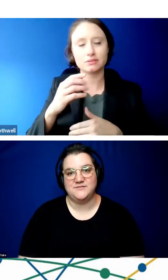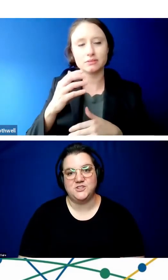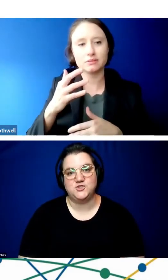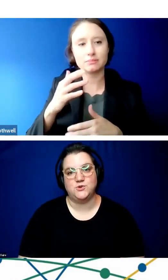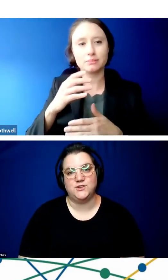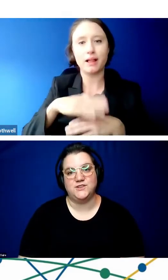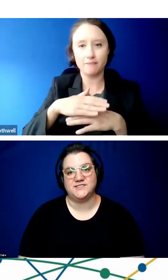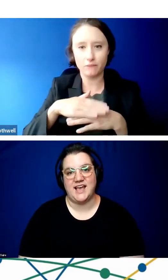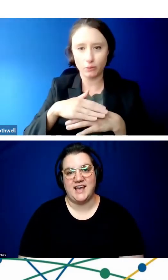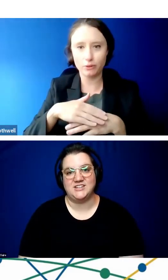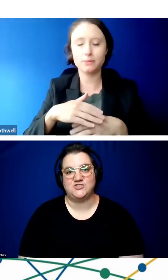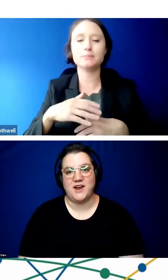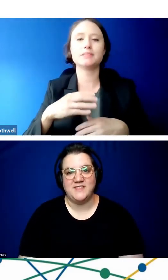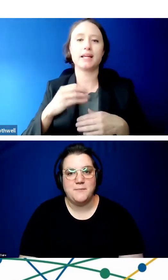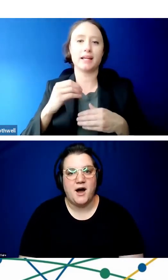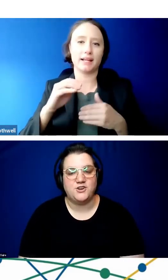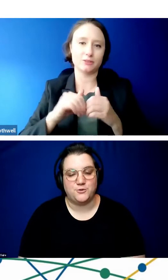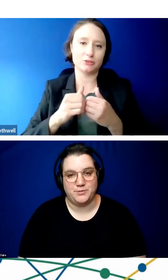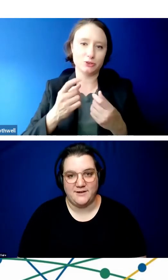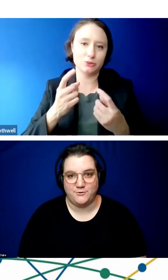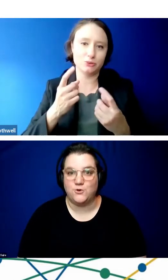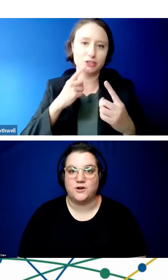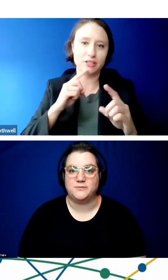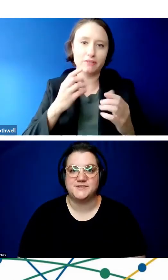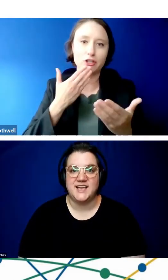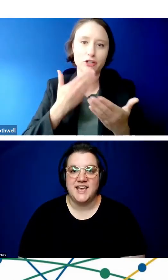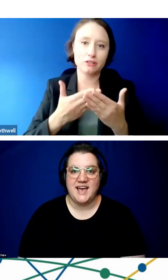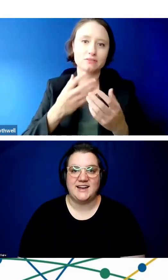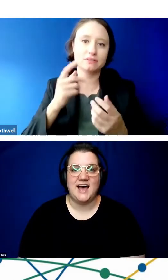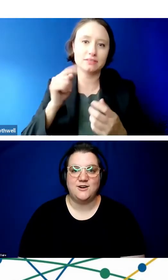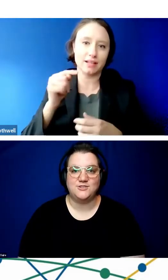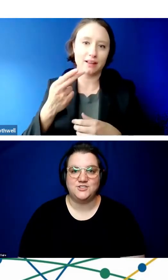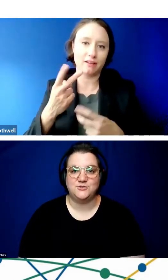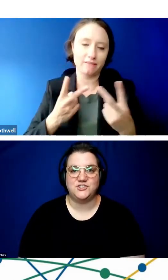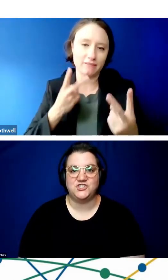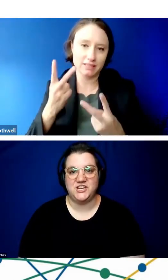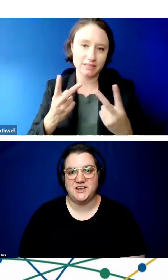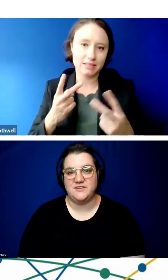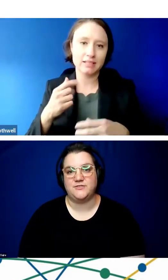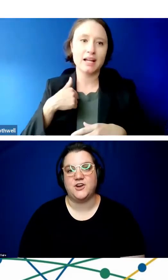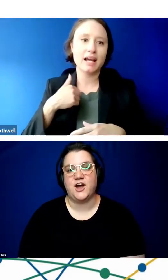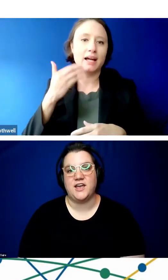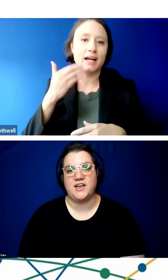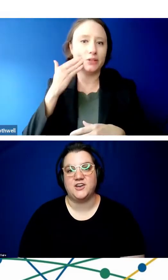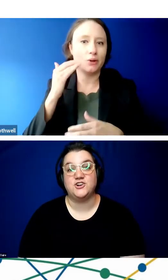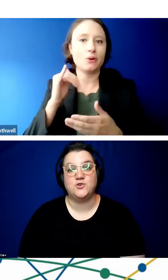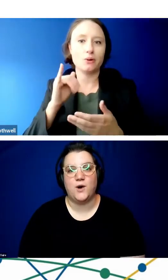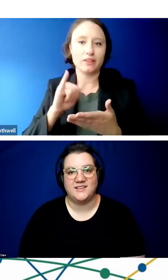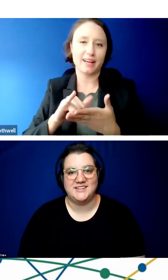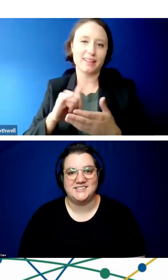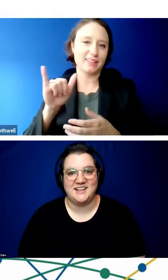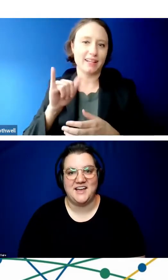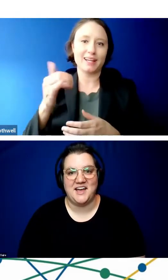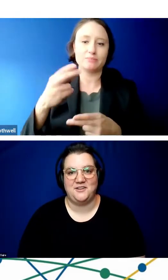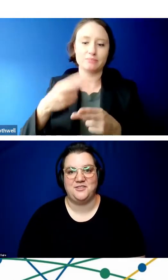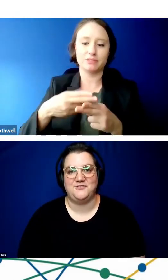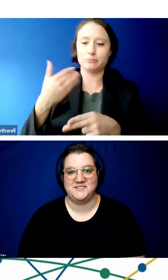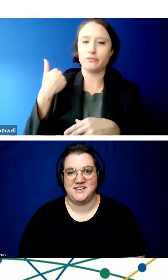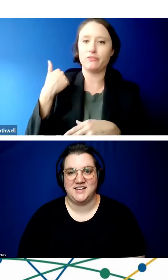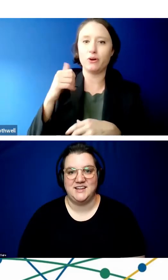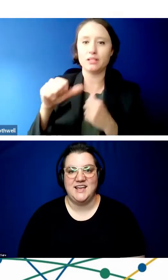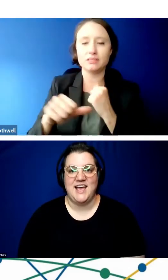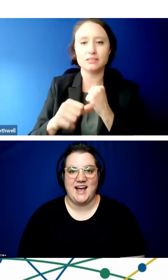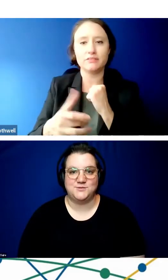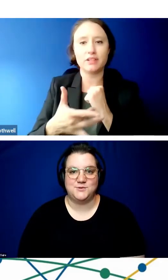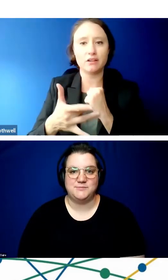individuals and train them on your platforms, and how to achieve a good quality telehealth